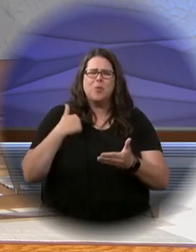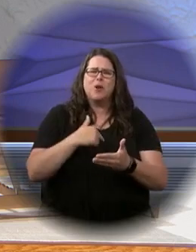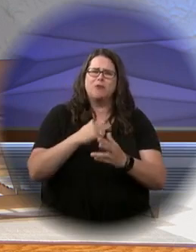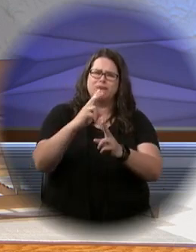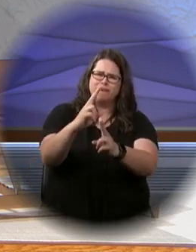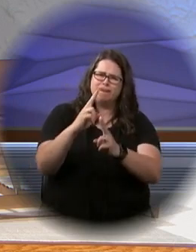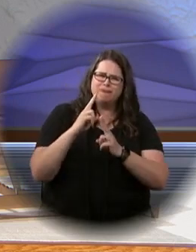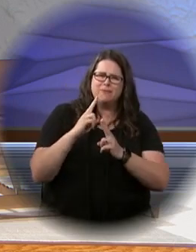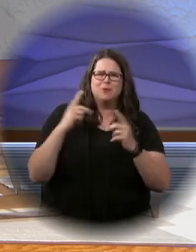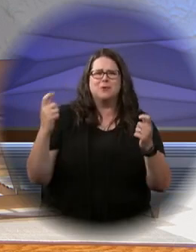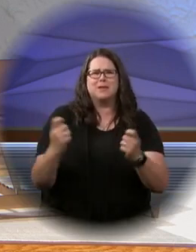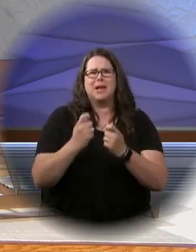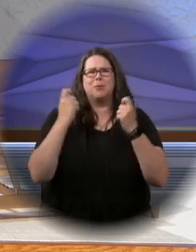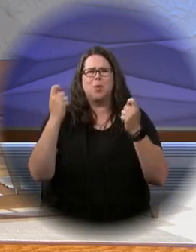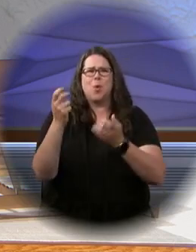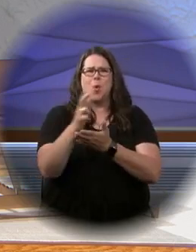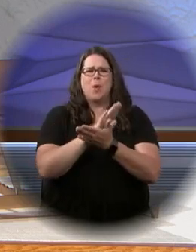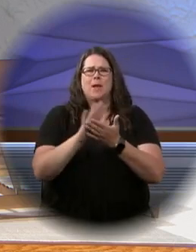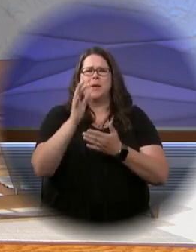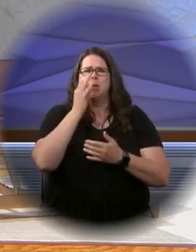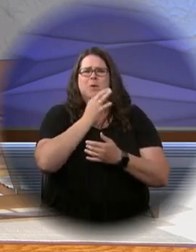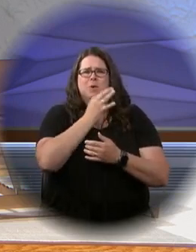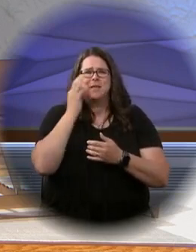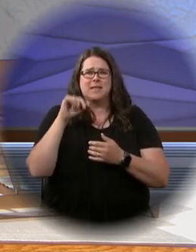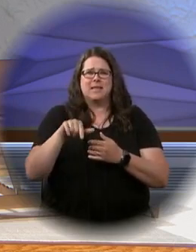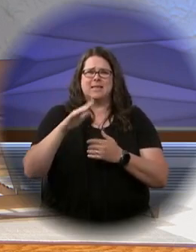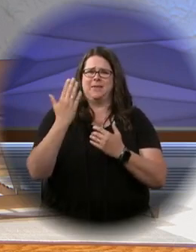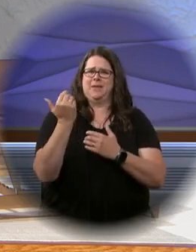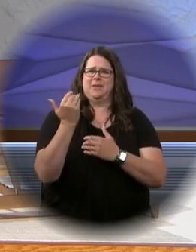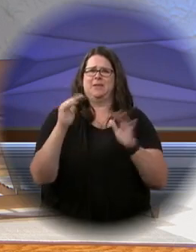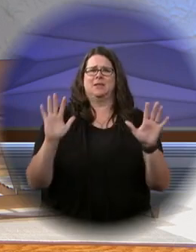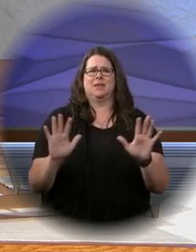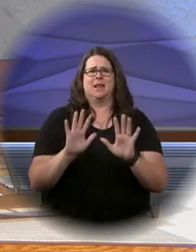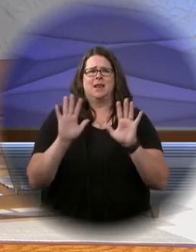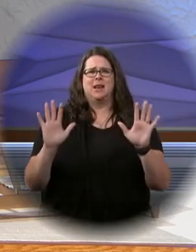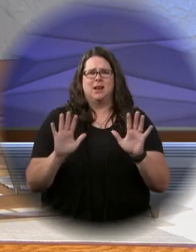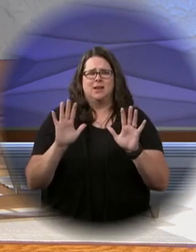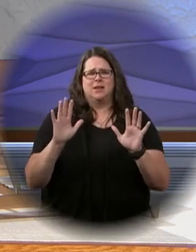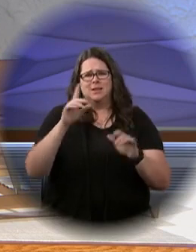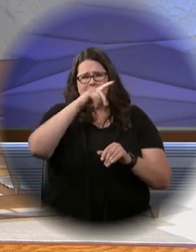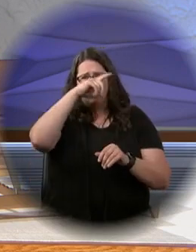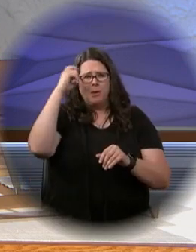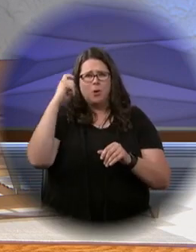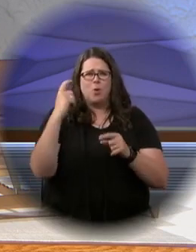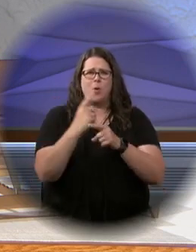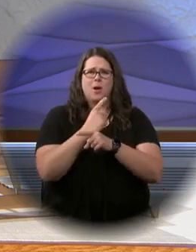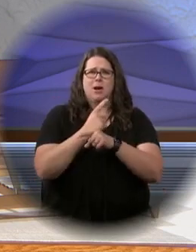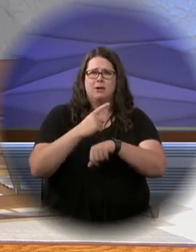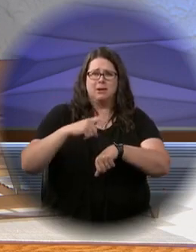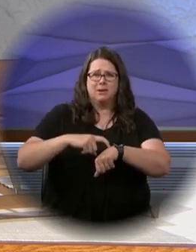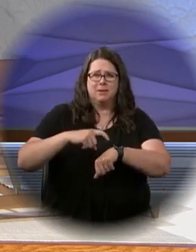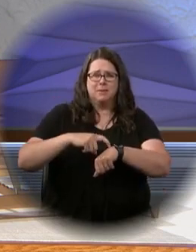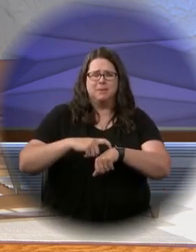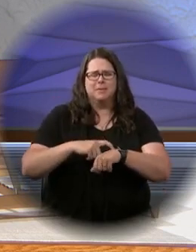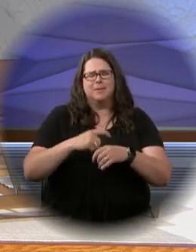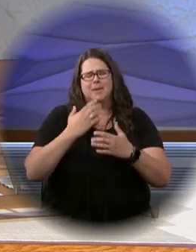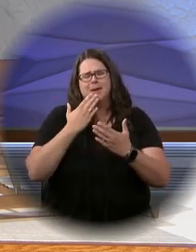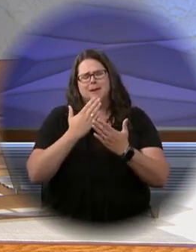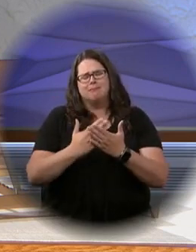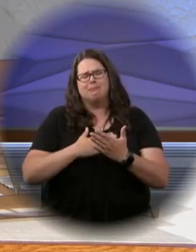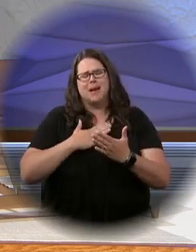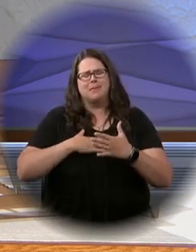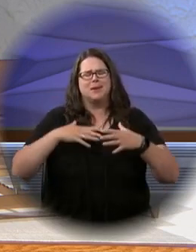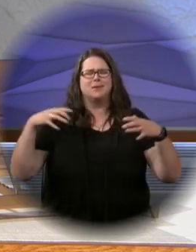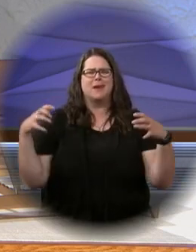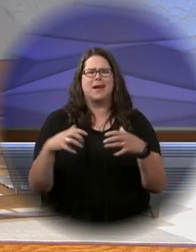are privileged to celebrate this Holy Eucharist on this 15th Sunday of Summer Ordinary Time. So good to gather